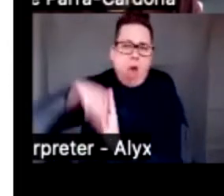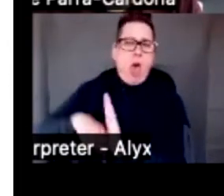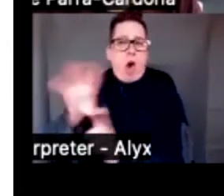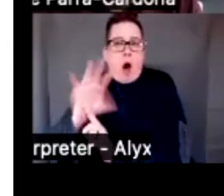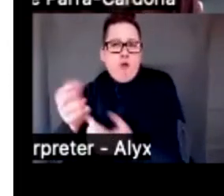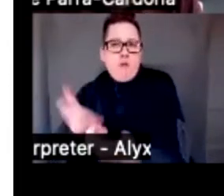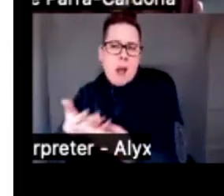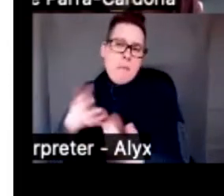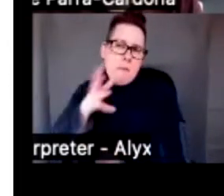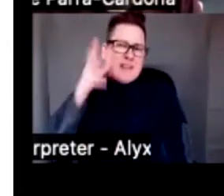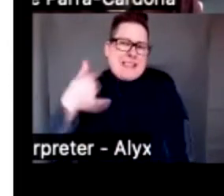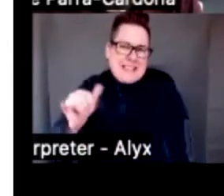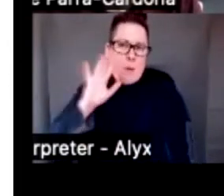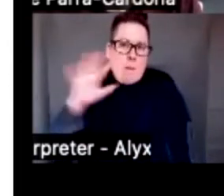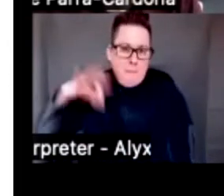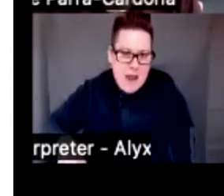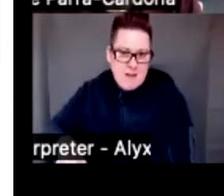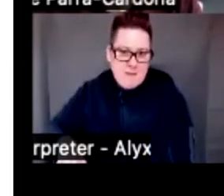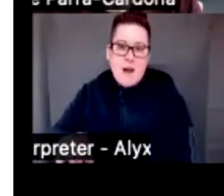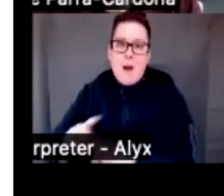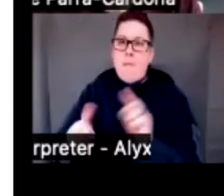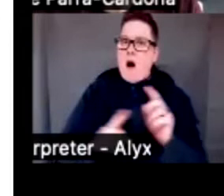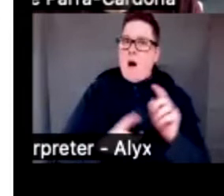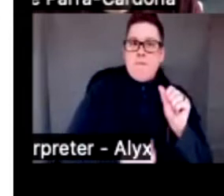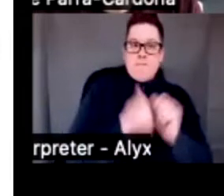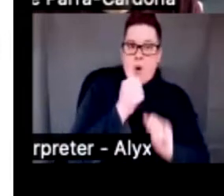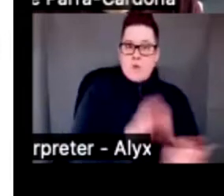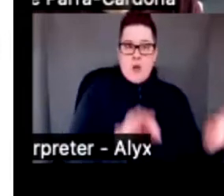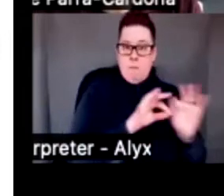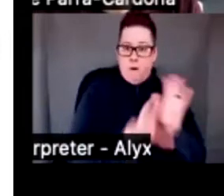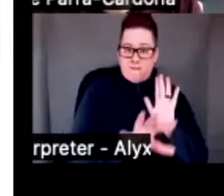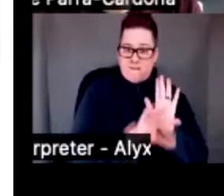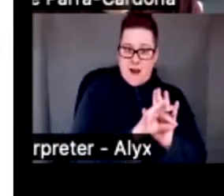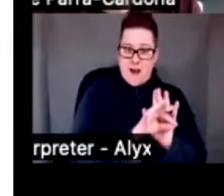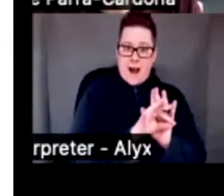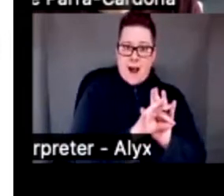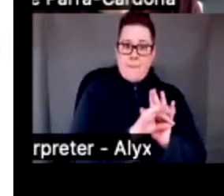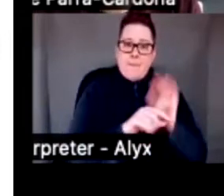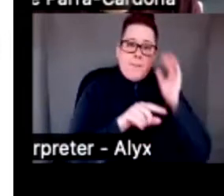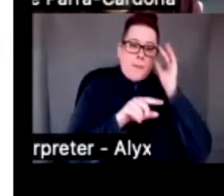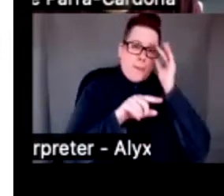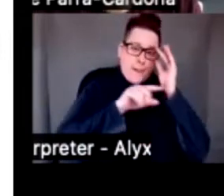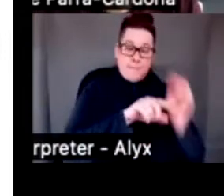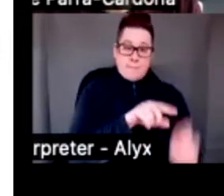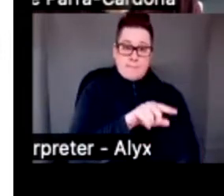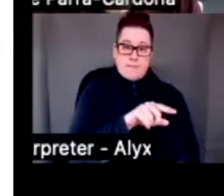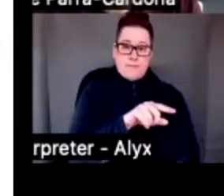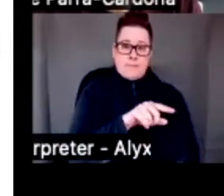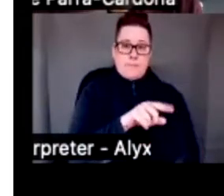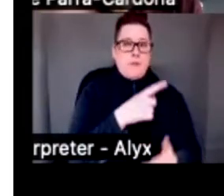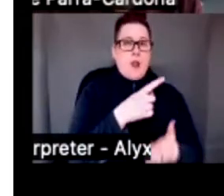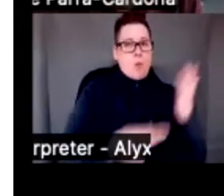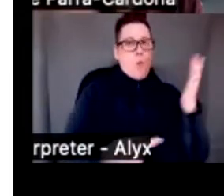are going to benefit. But the findings that are most important, and the findings for which our work has been known in the international